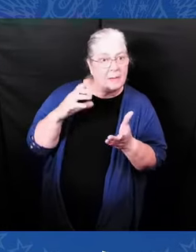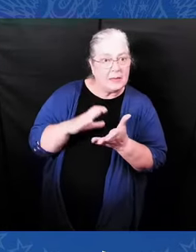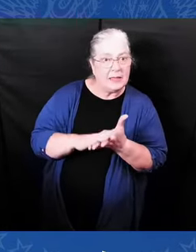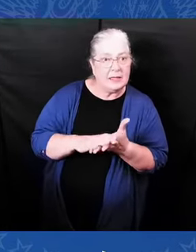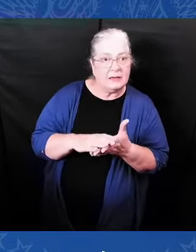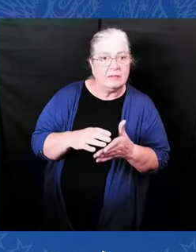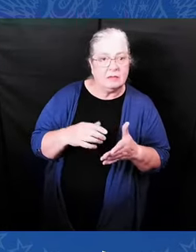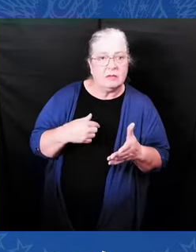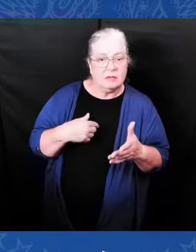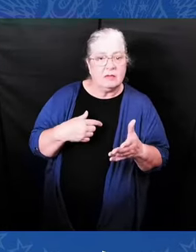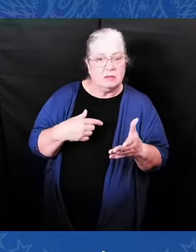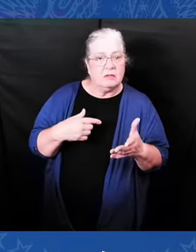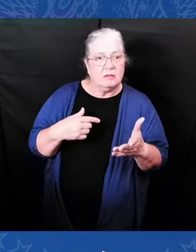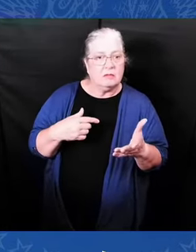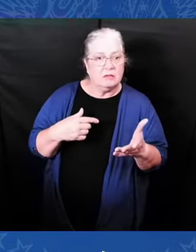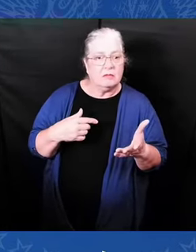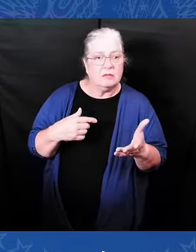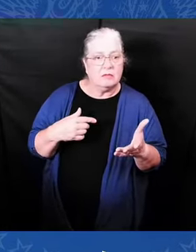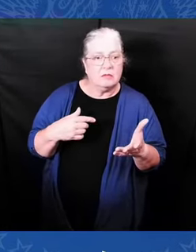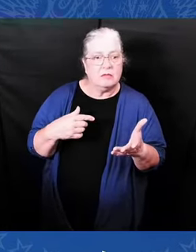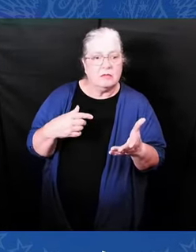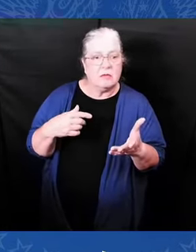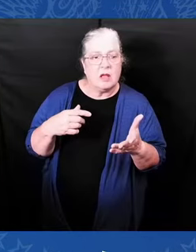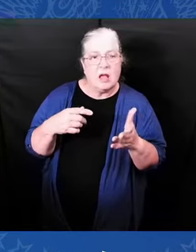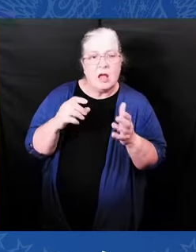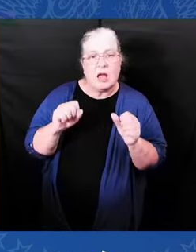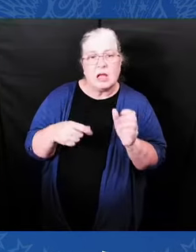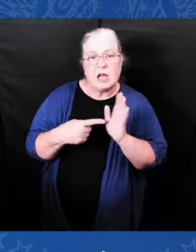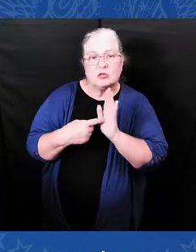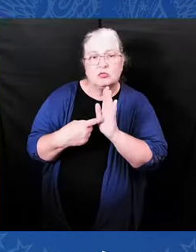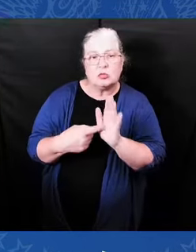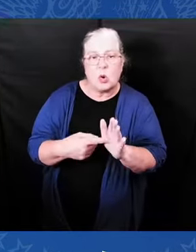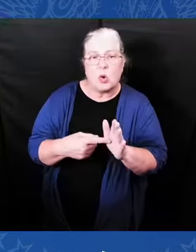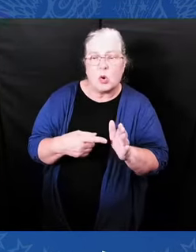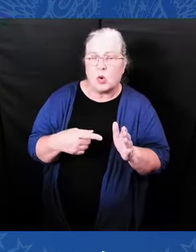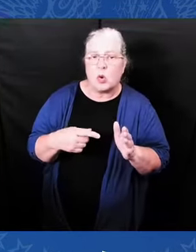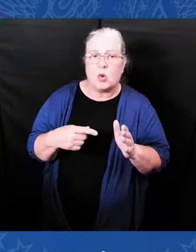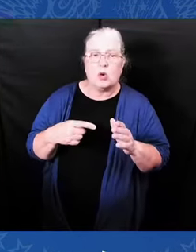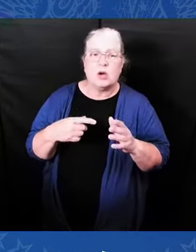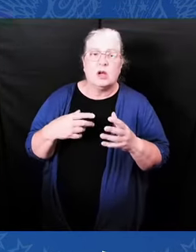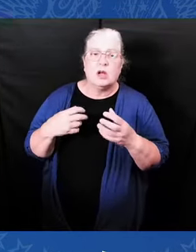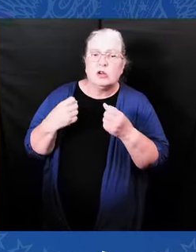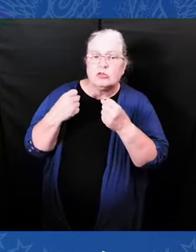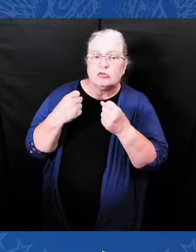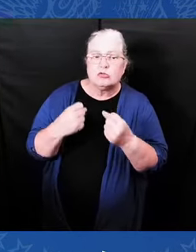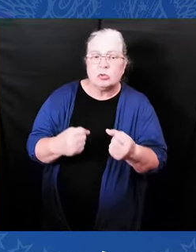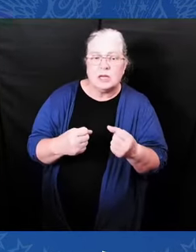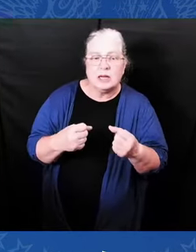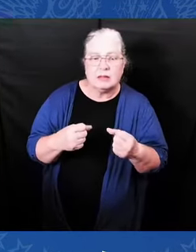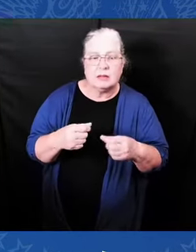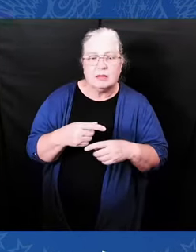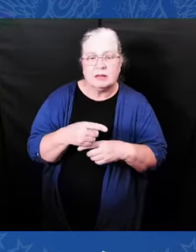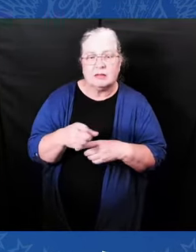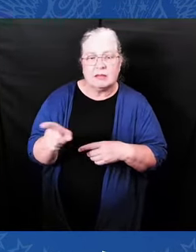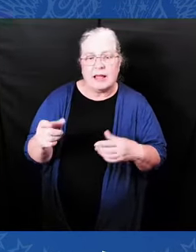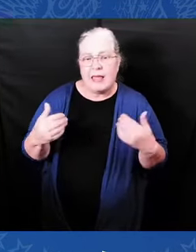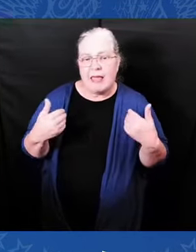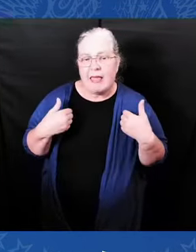is a sign of the strength of a leader to have some level of curiosity,